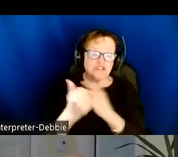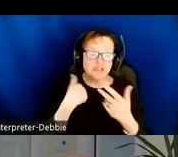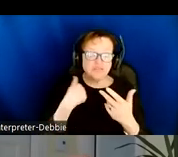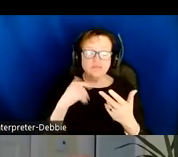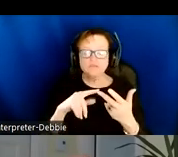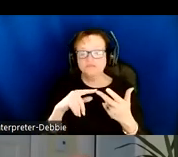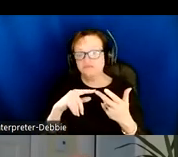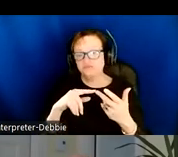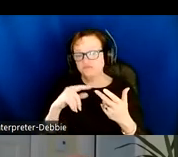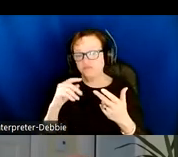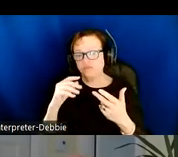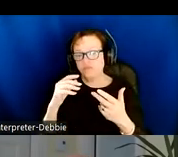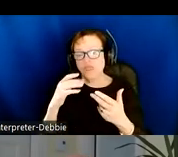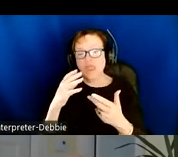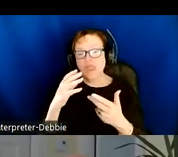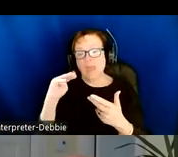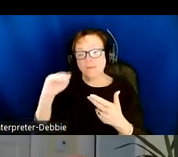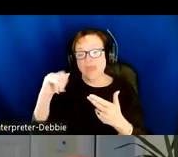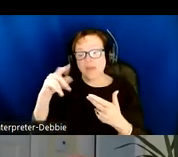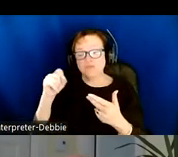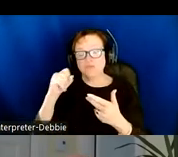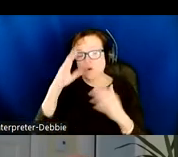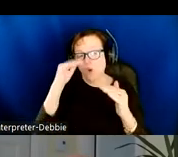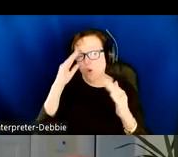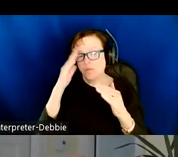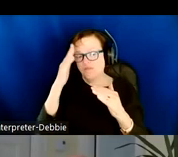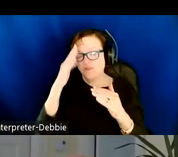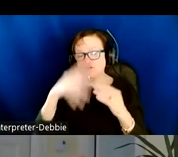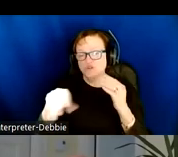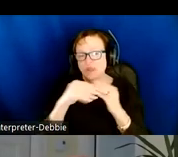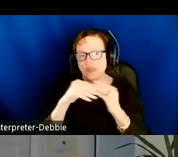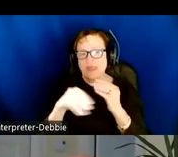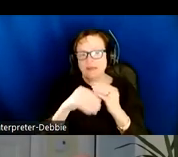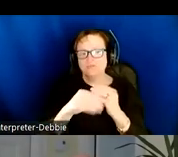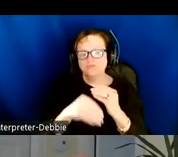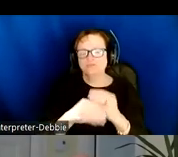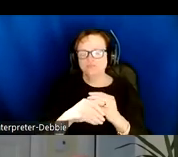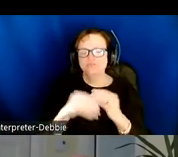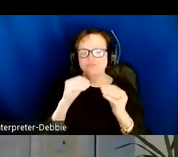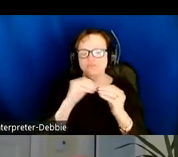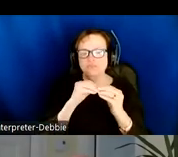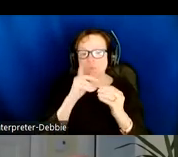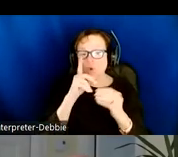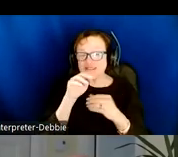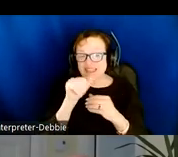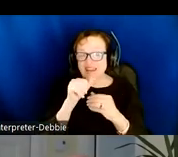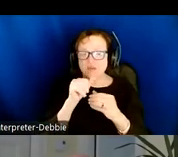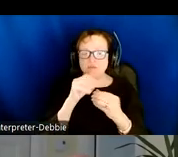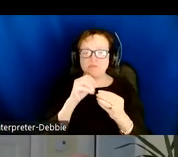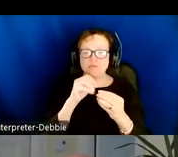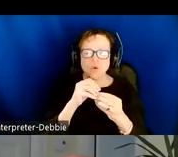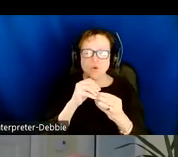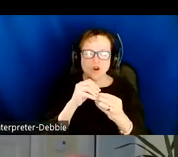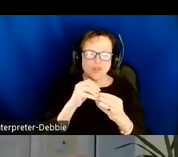maps experience as well, we're hoping and looking forward to adding more different, more types of data, more types of graphics that can be